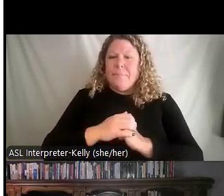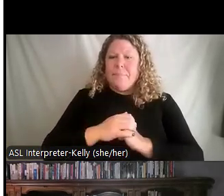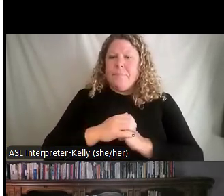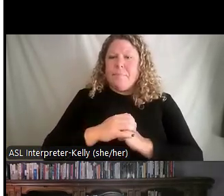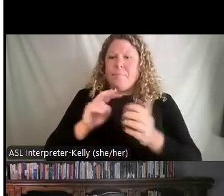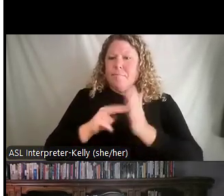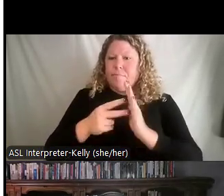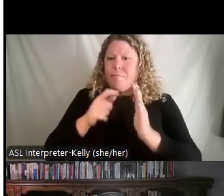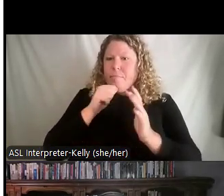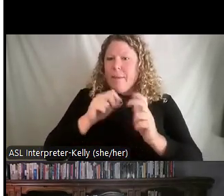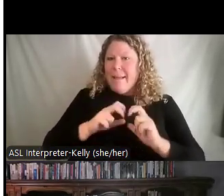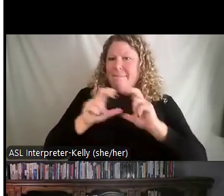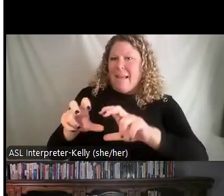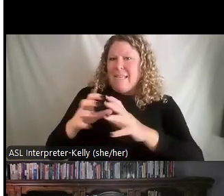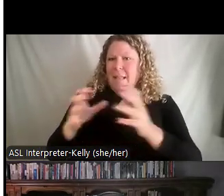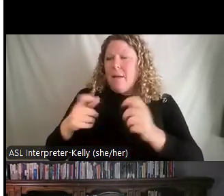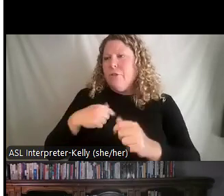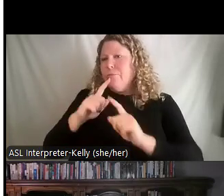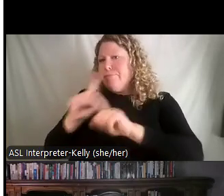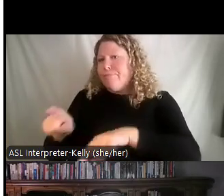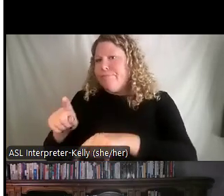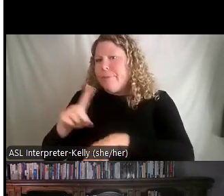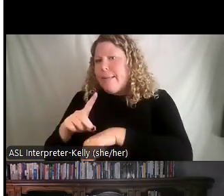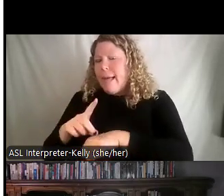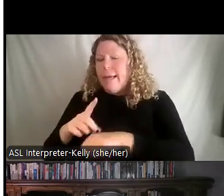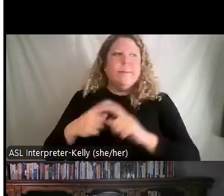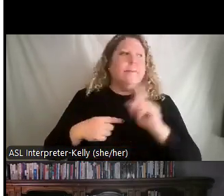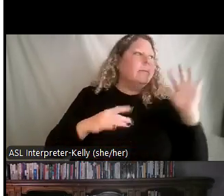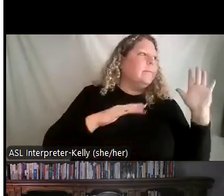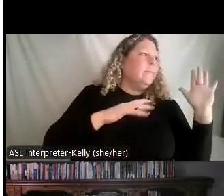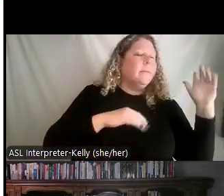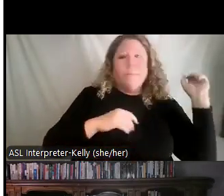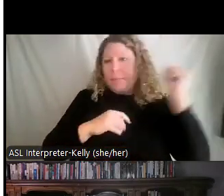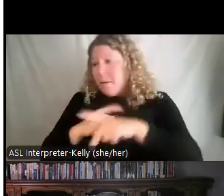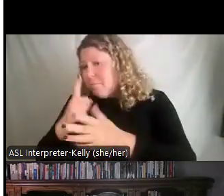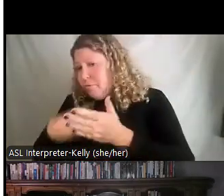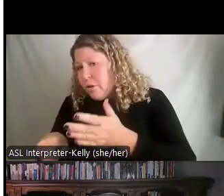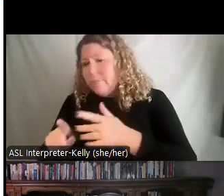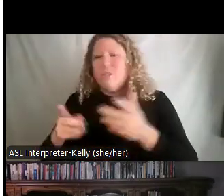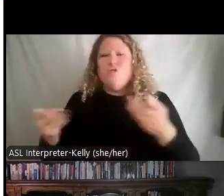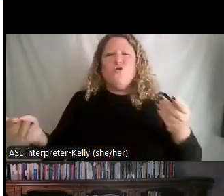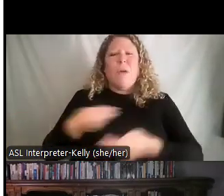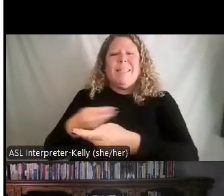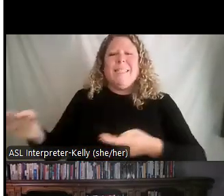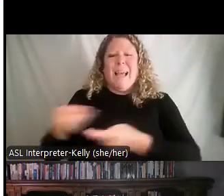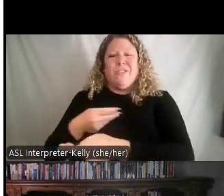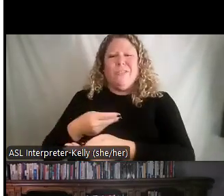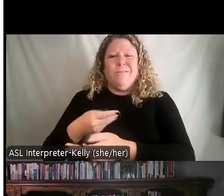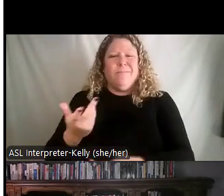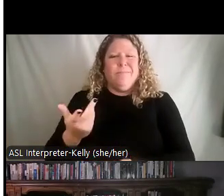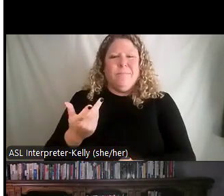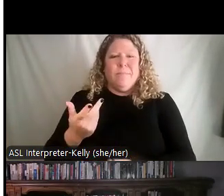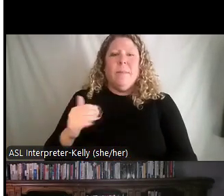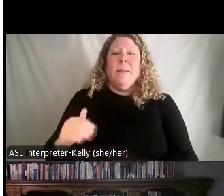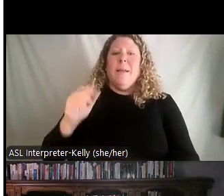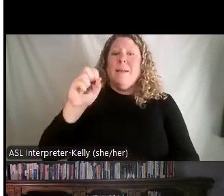investing in them. You're just kind of giving them the task, coming back, seeing how they're doing. It's very transactional. Style two is now they have a